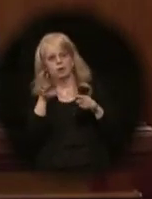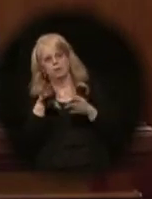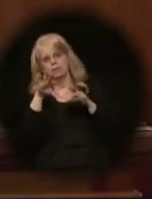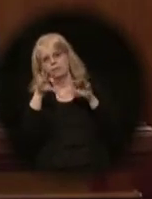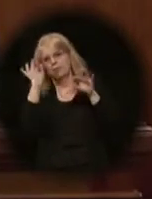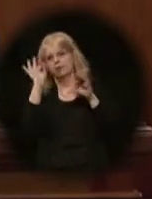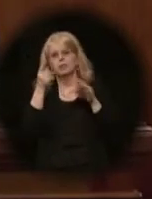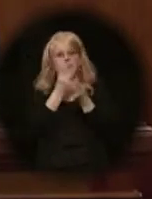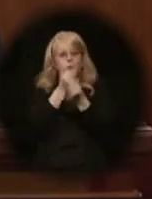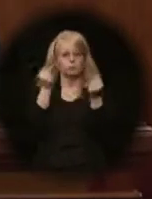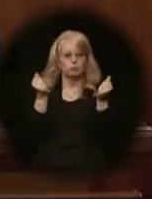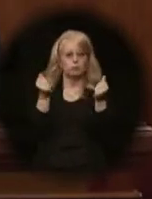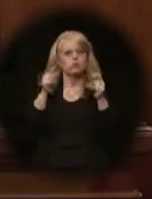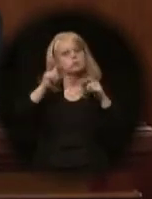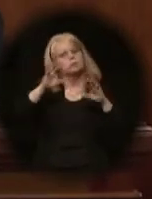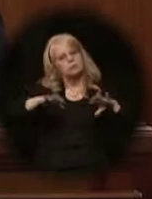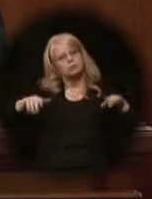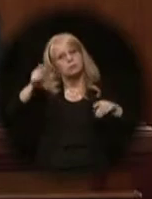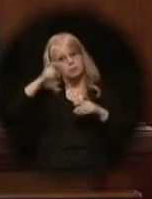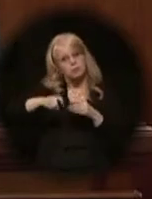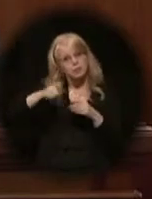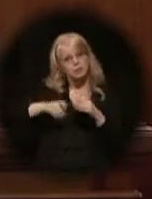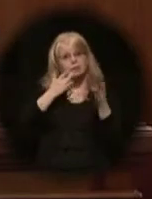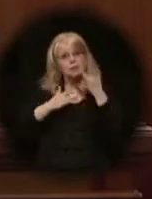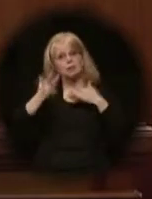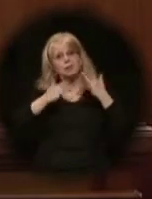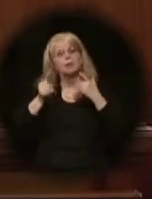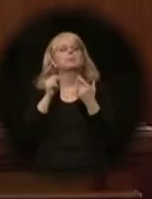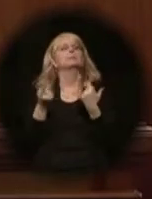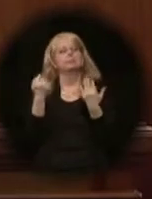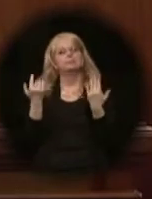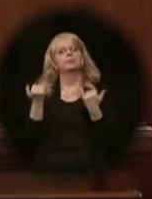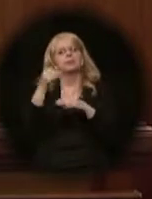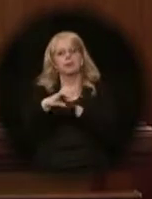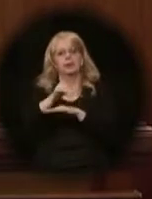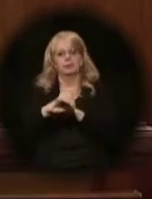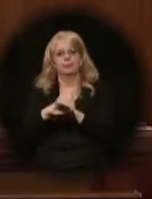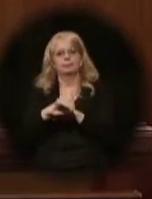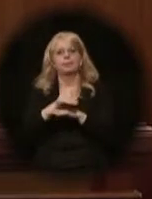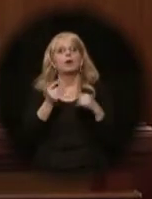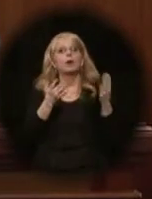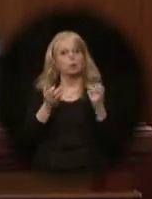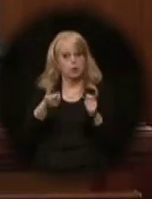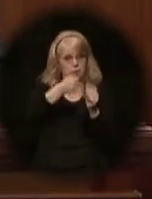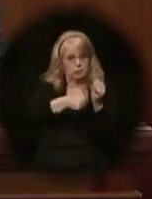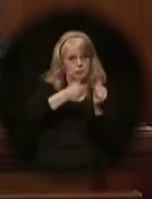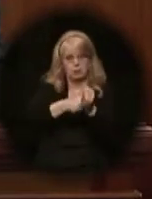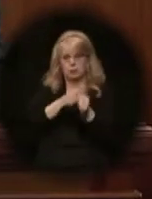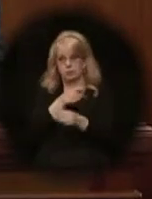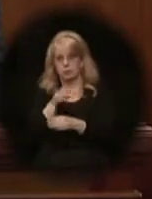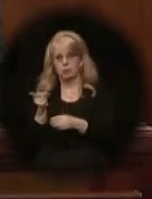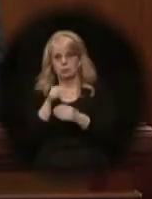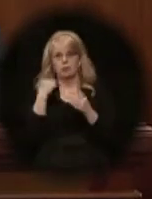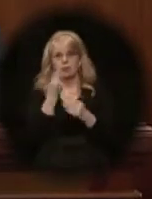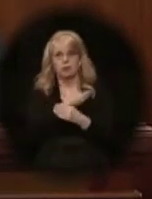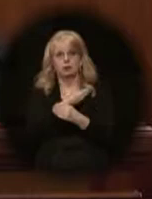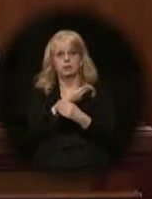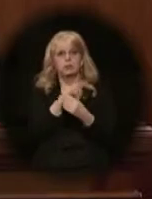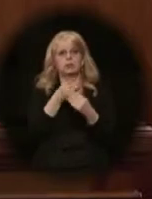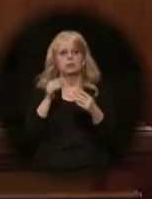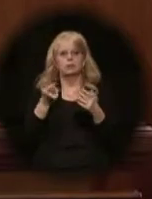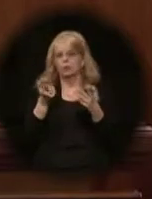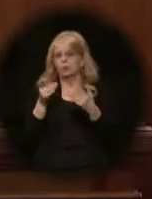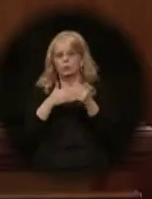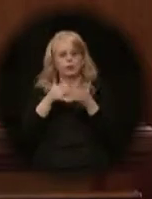solutions our children so desperately need. Well, tonight, I want each of us to climb out of